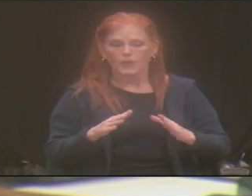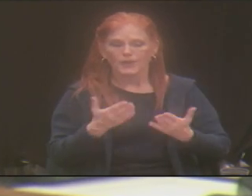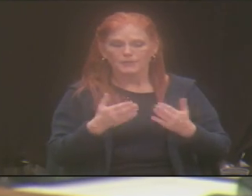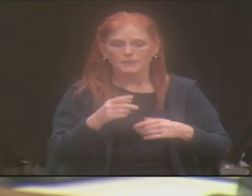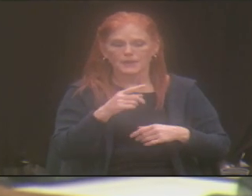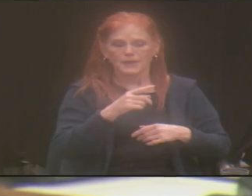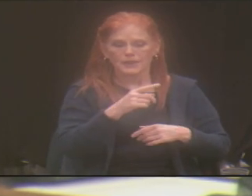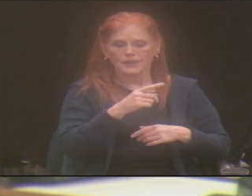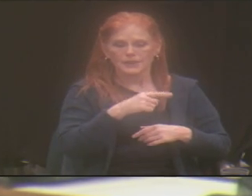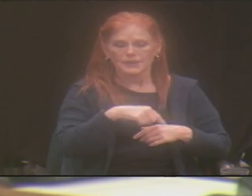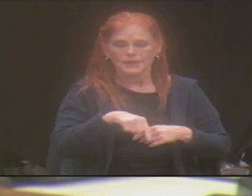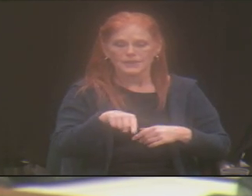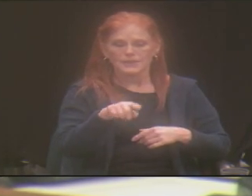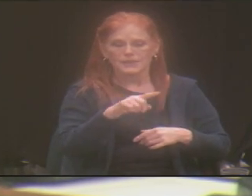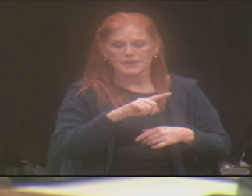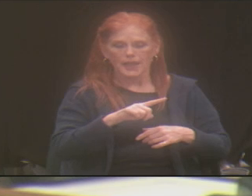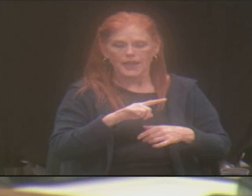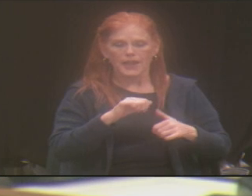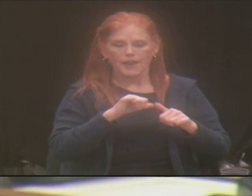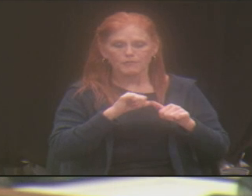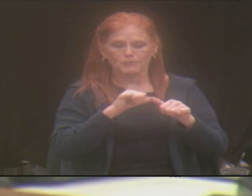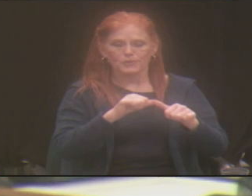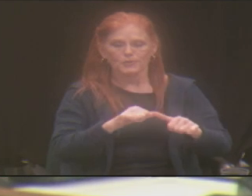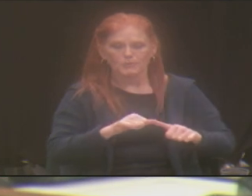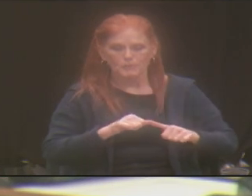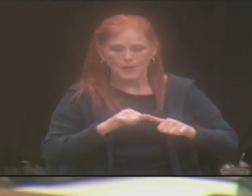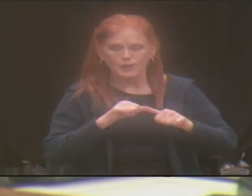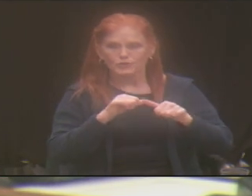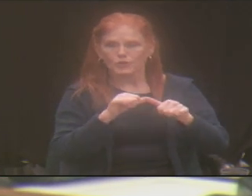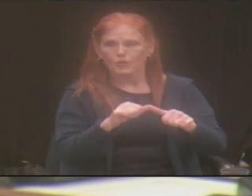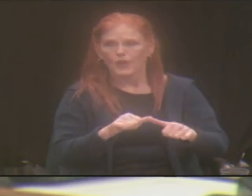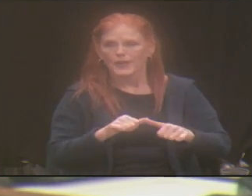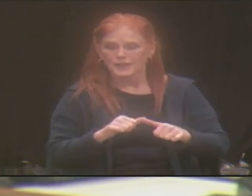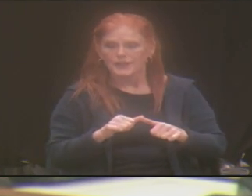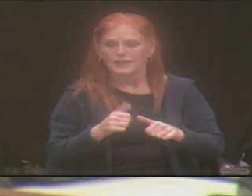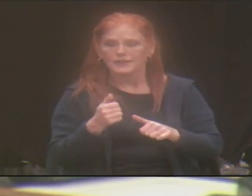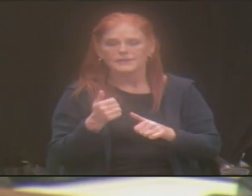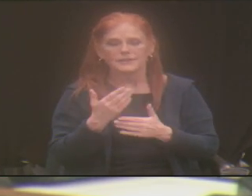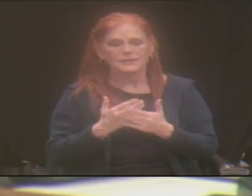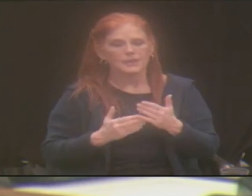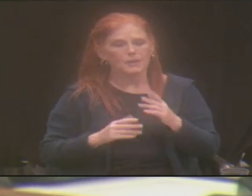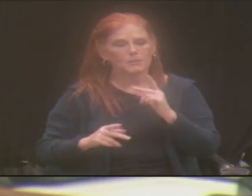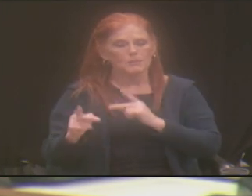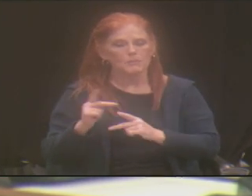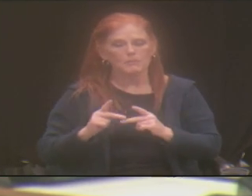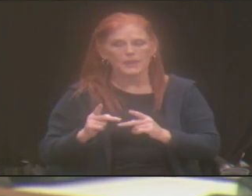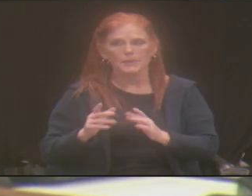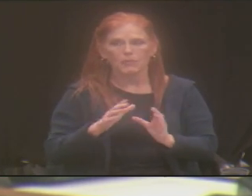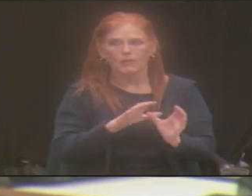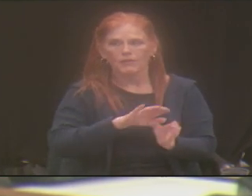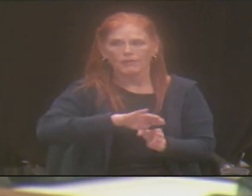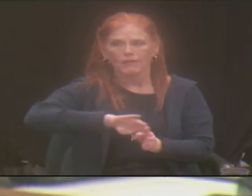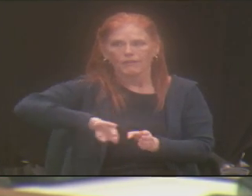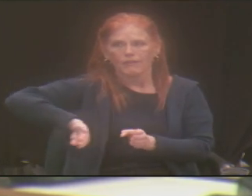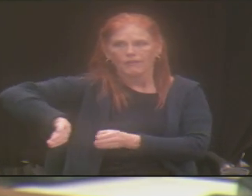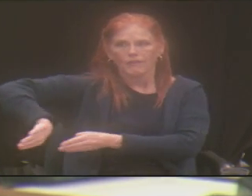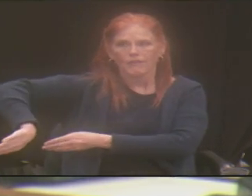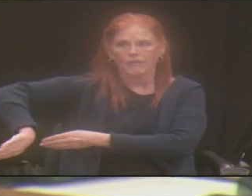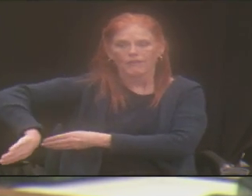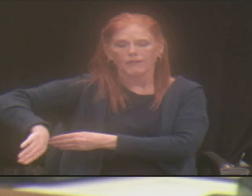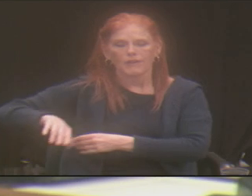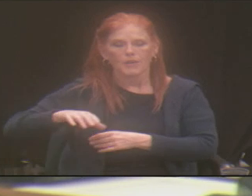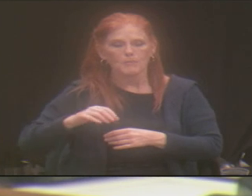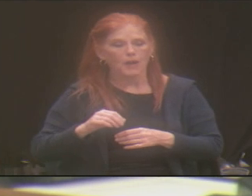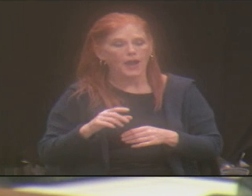perpetuated the marginalization of individuals just by being silent. And